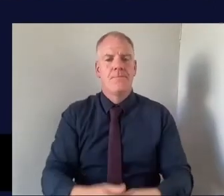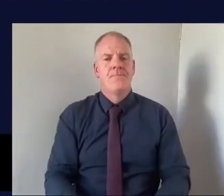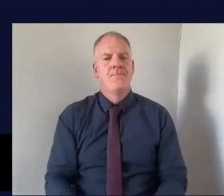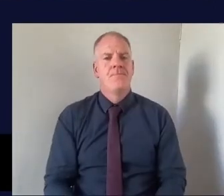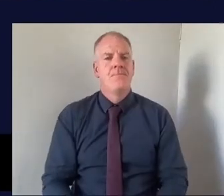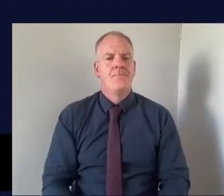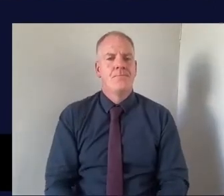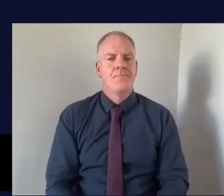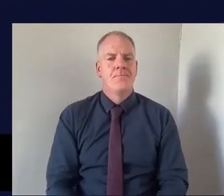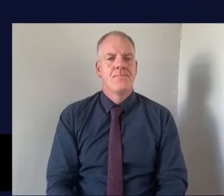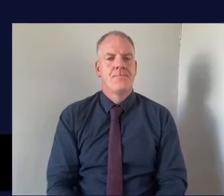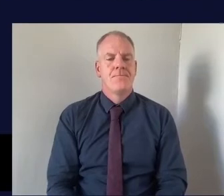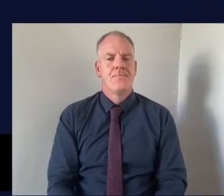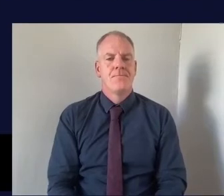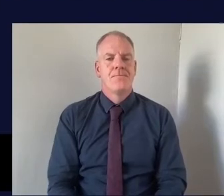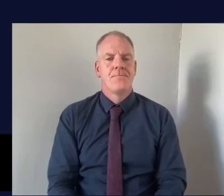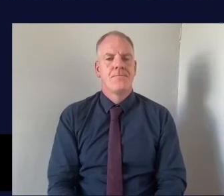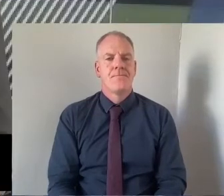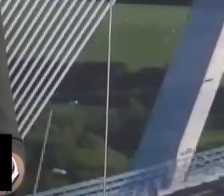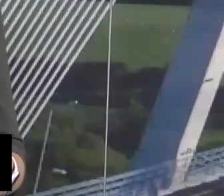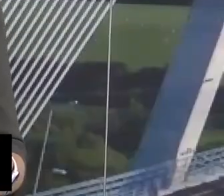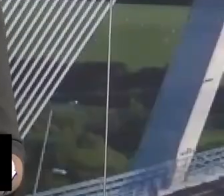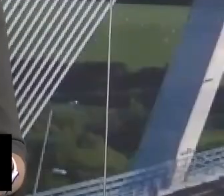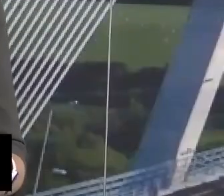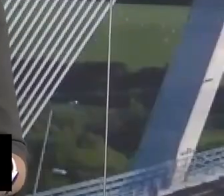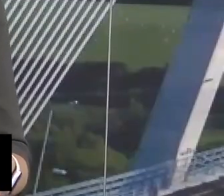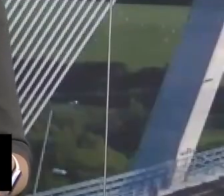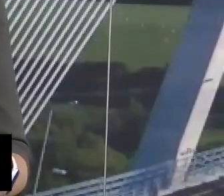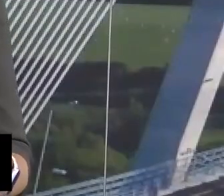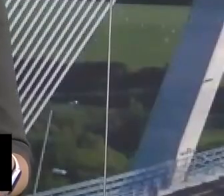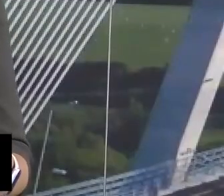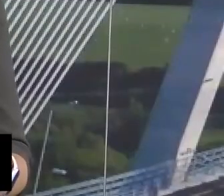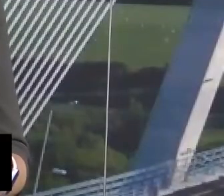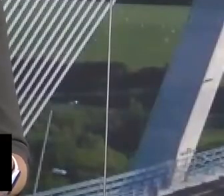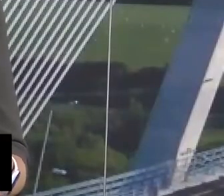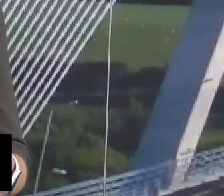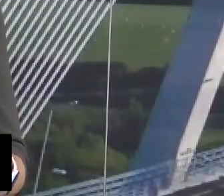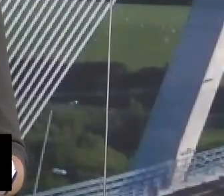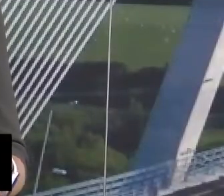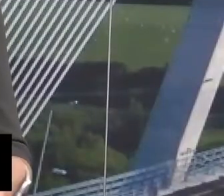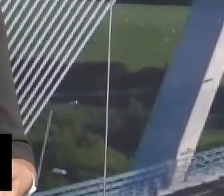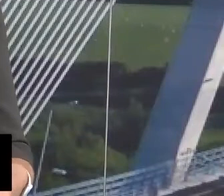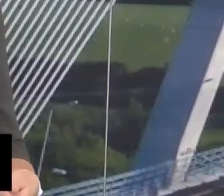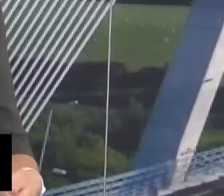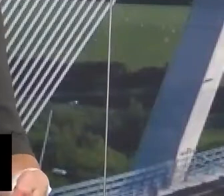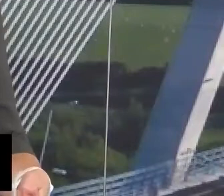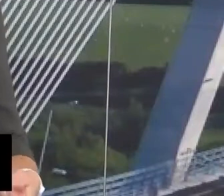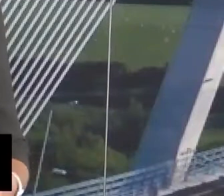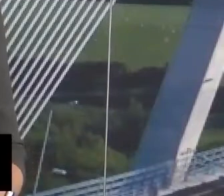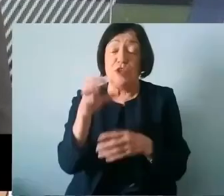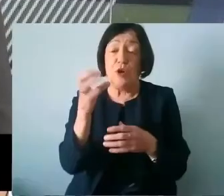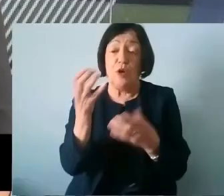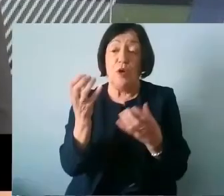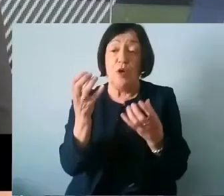question from our audience this is Maria Campbell at St. Angela's College in Sligo and she's the co-chair of Scotland's